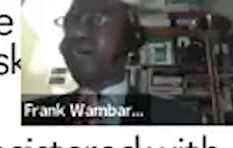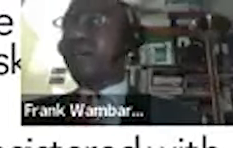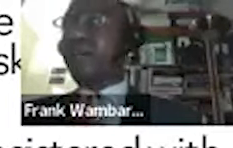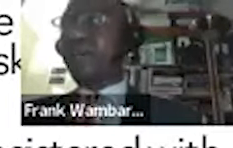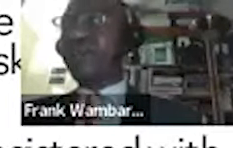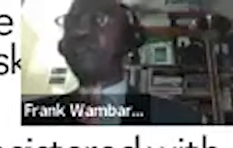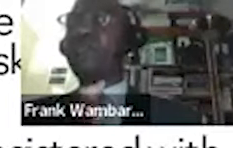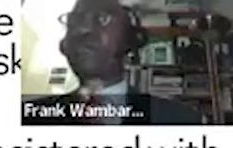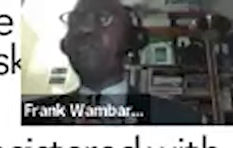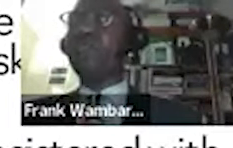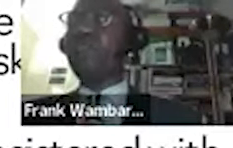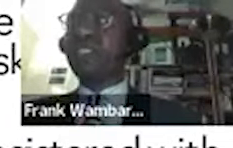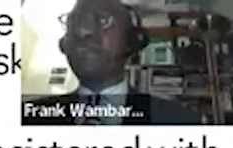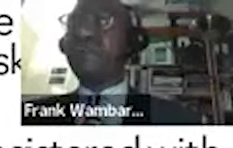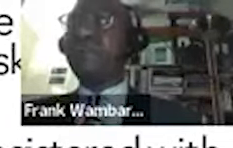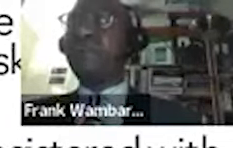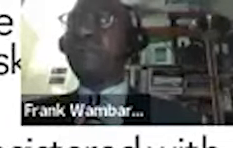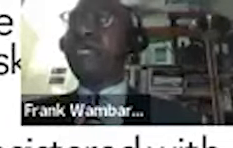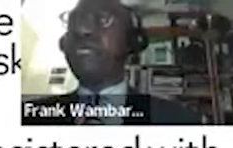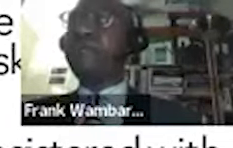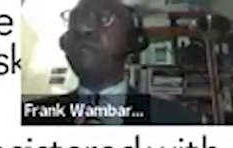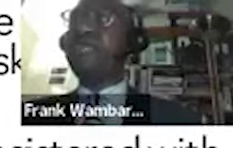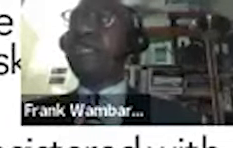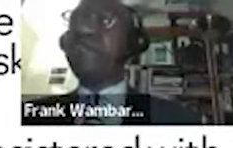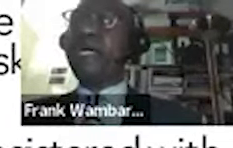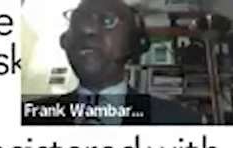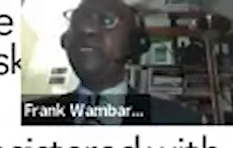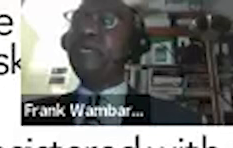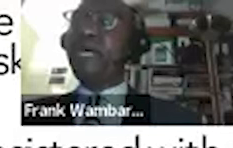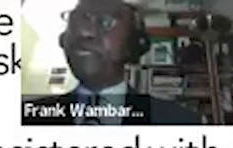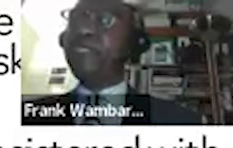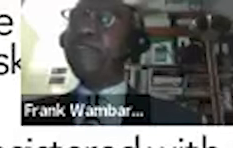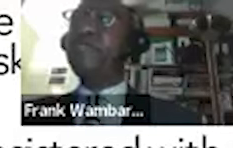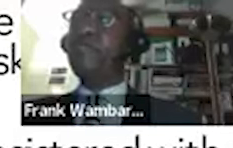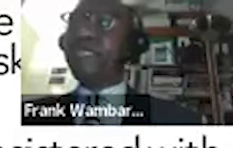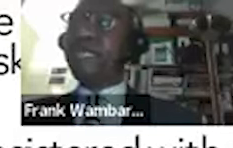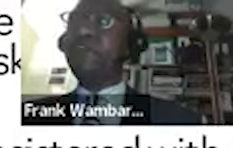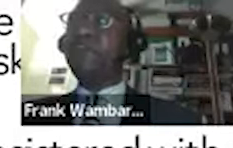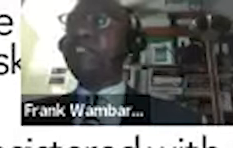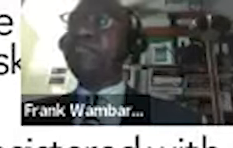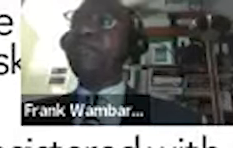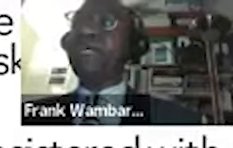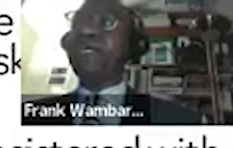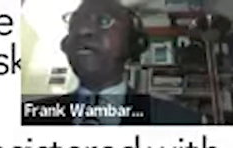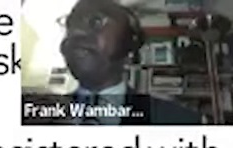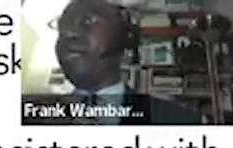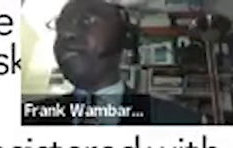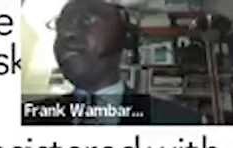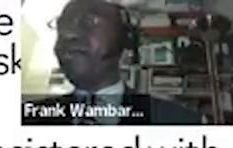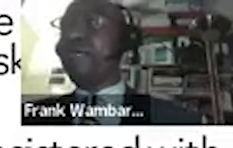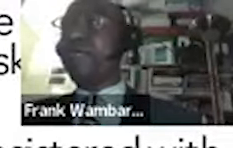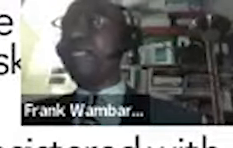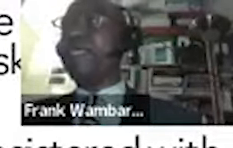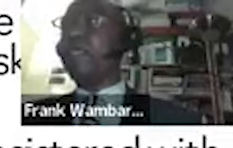sure you get a professional person to do your cv before i came to uk my cv was done professionally by a